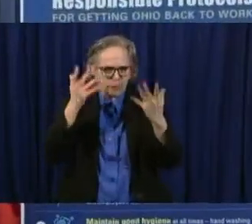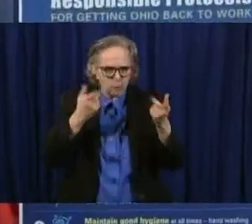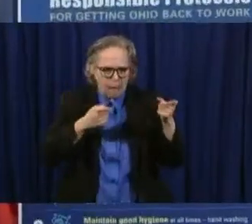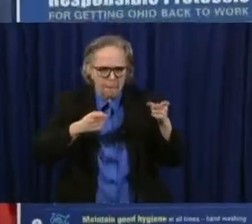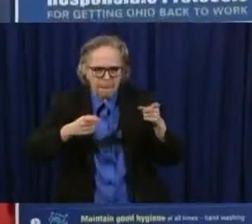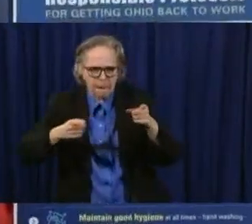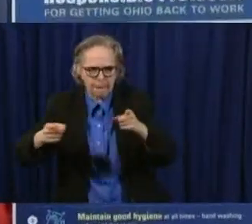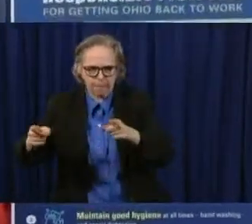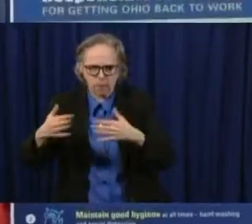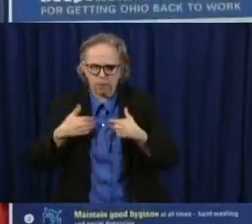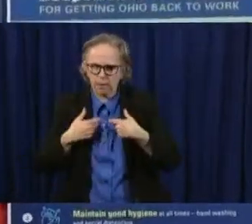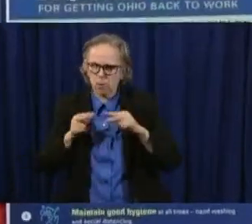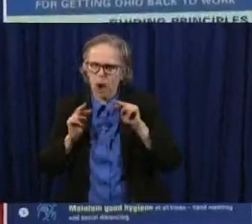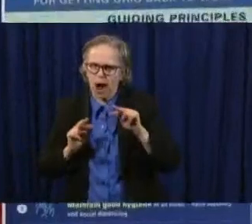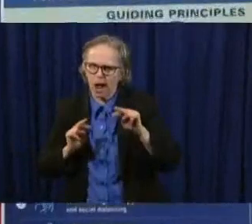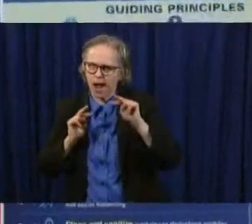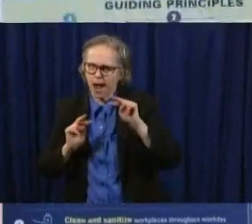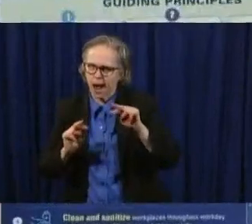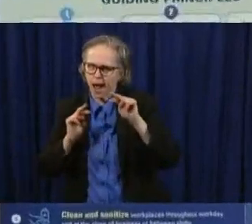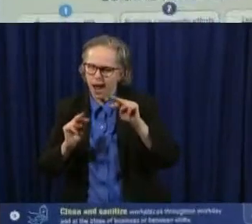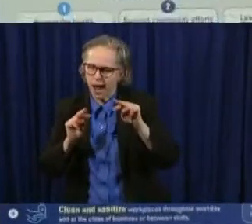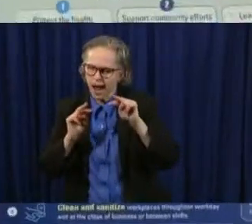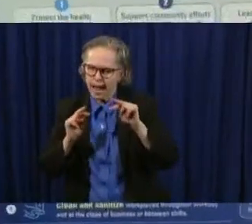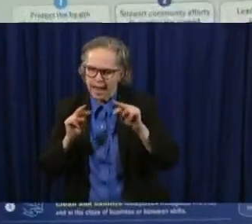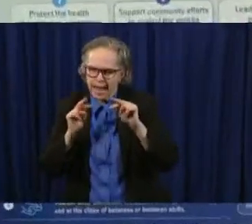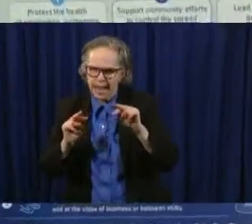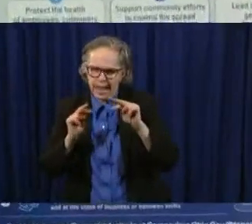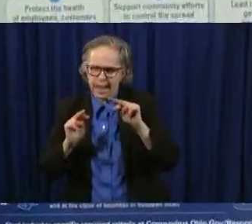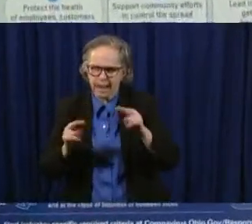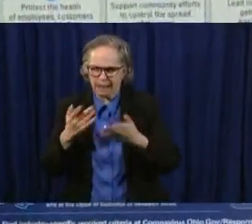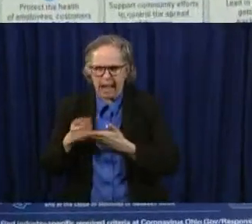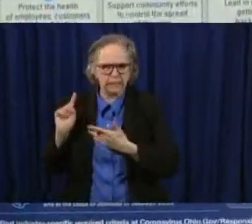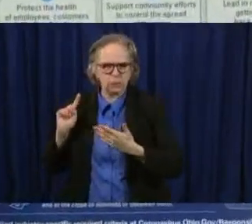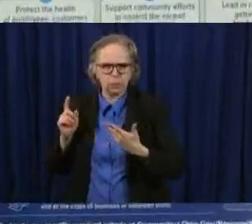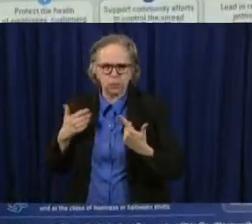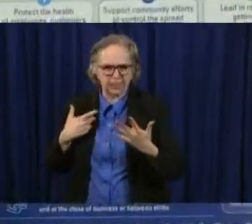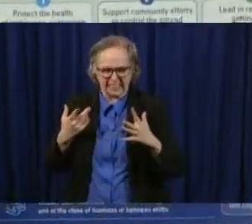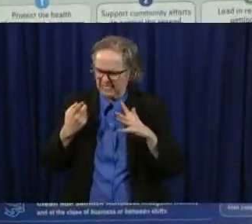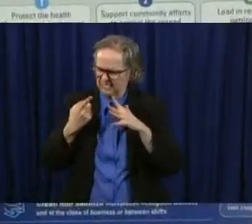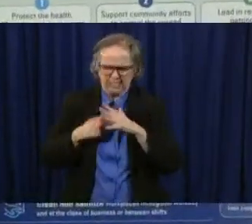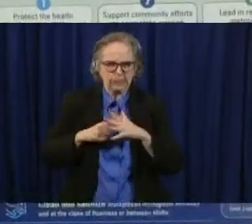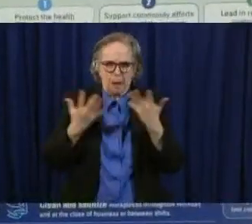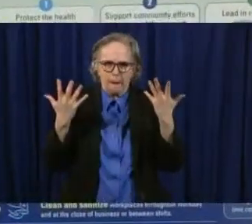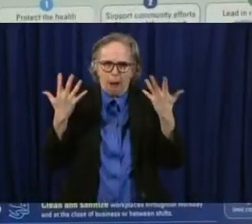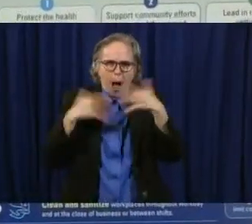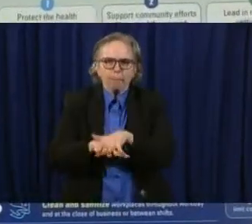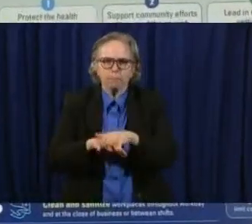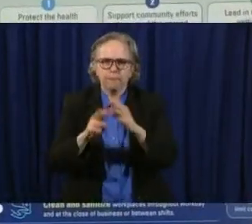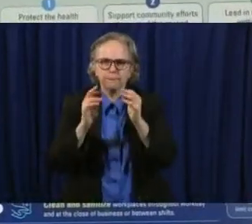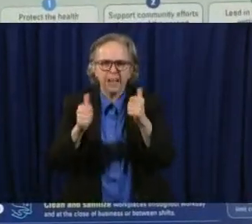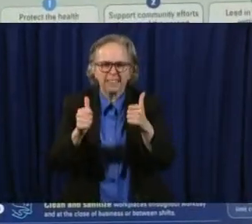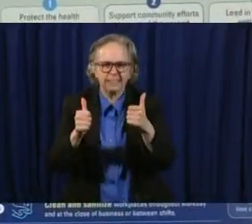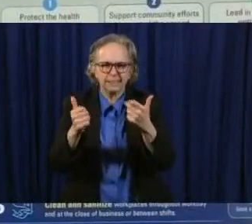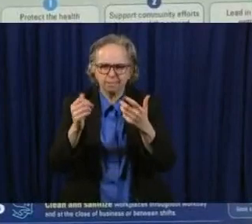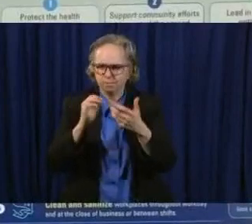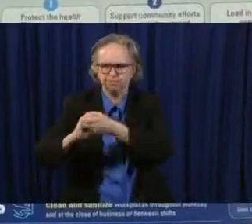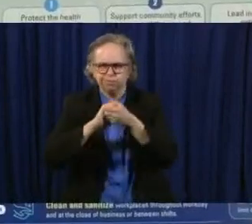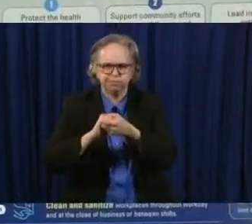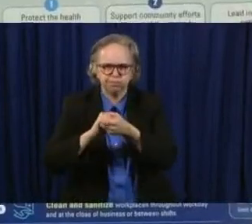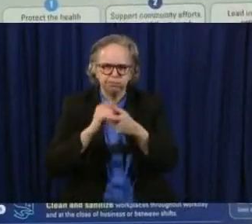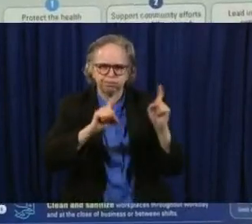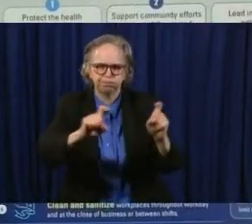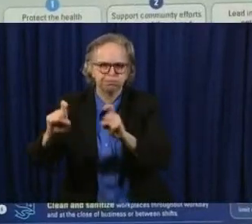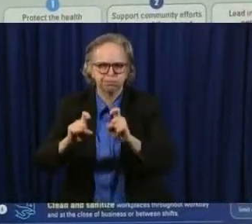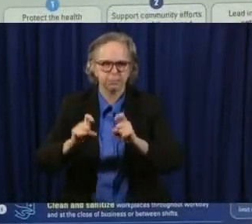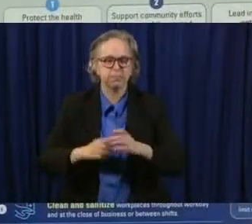we've been trying to get going last week, it kicked in. Let's go to tracing. We talked last week about tracing,